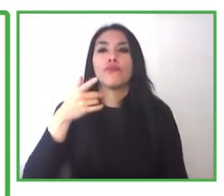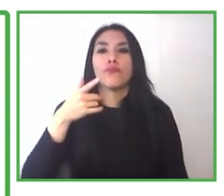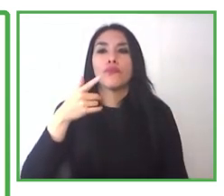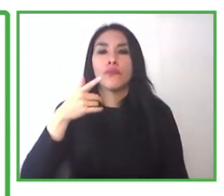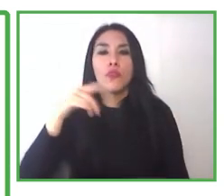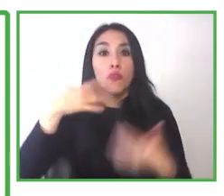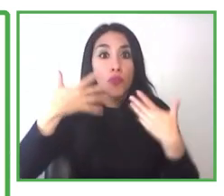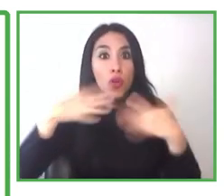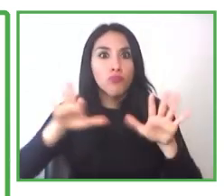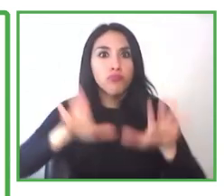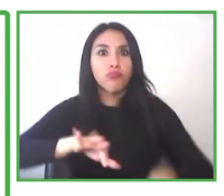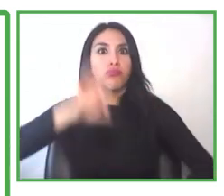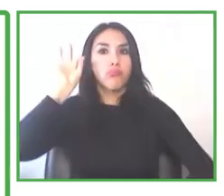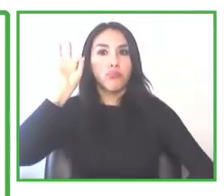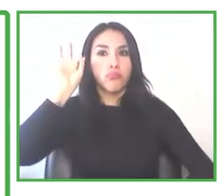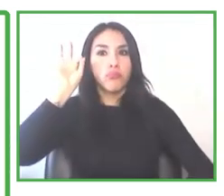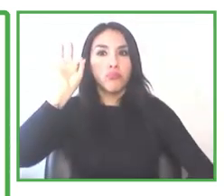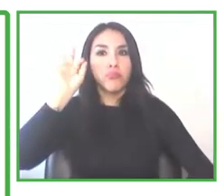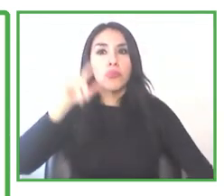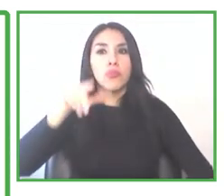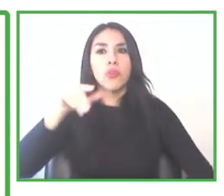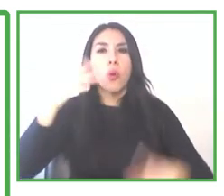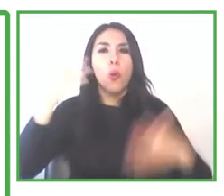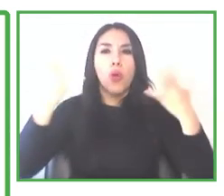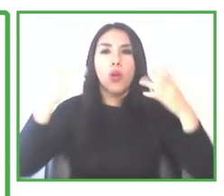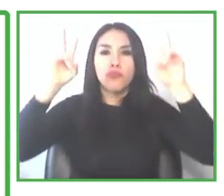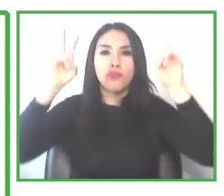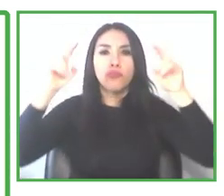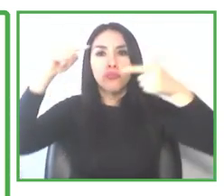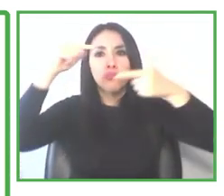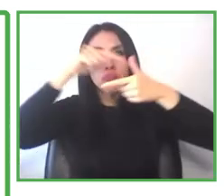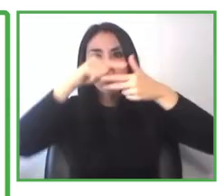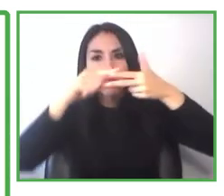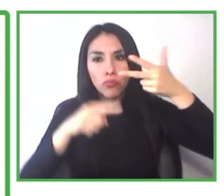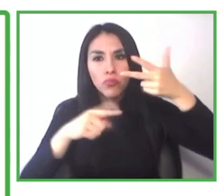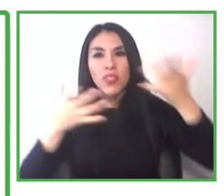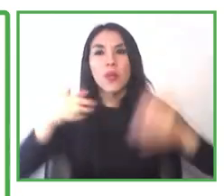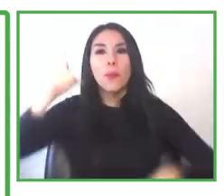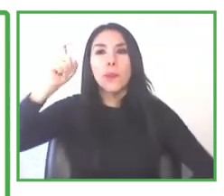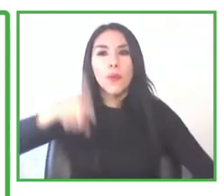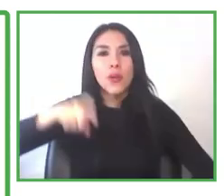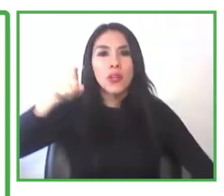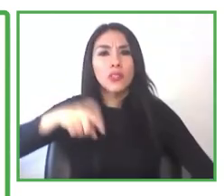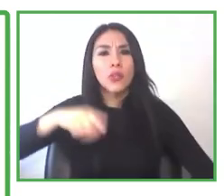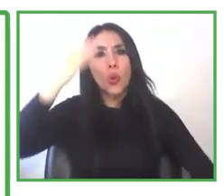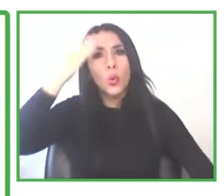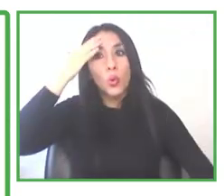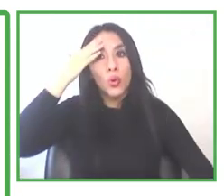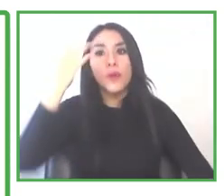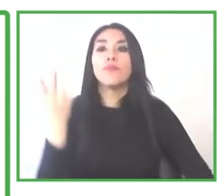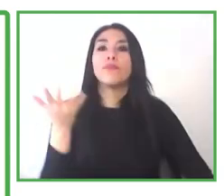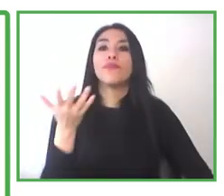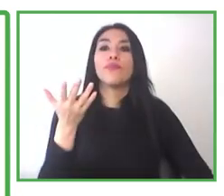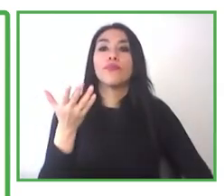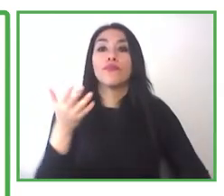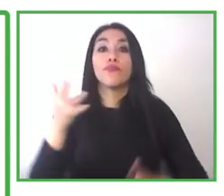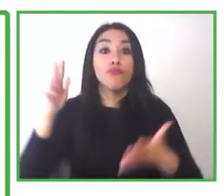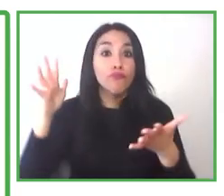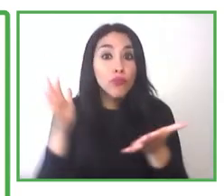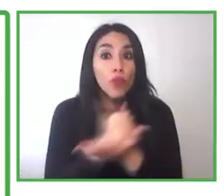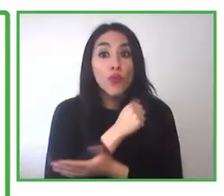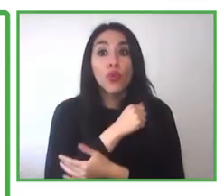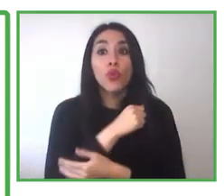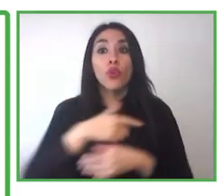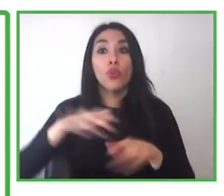what are those competencies. We have more than 900 competencies that you can see in our webpage